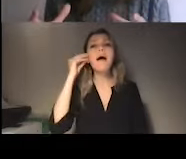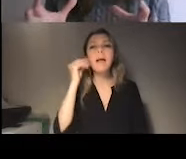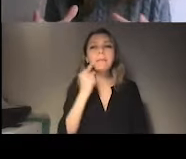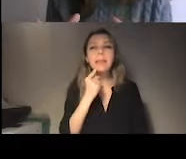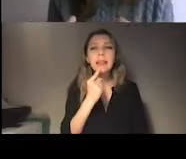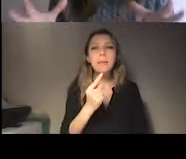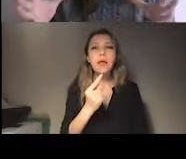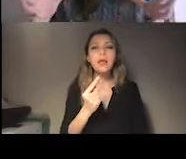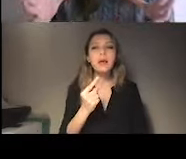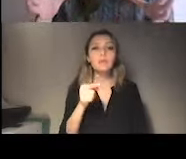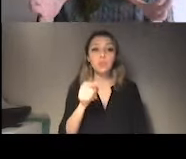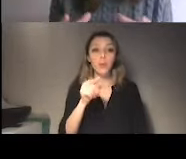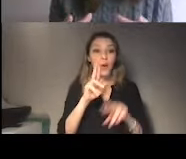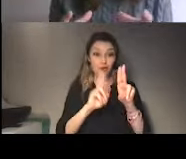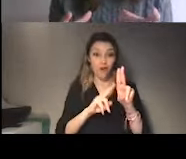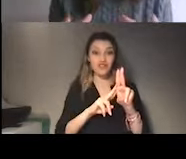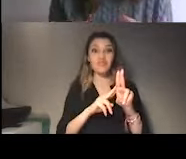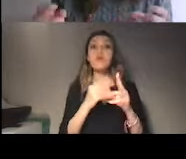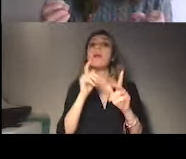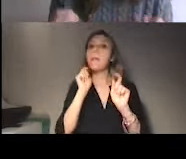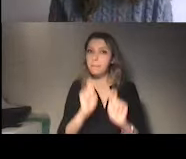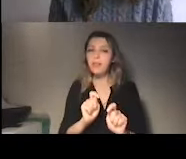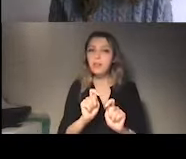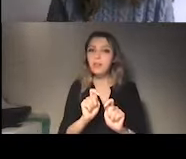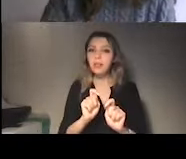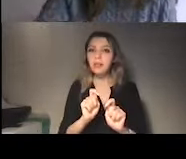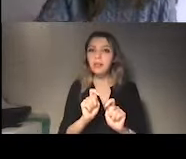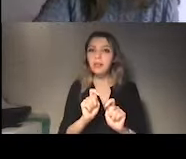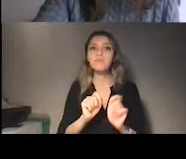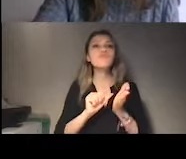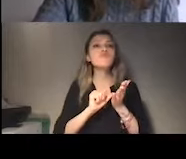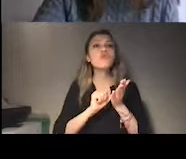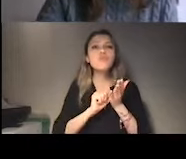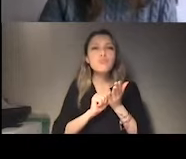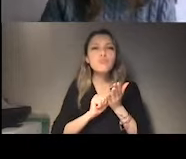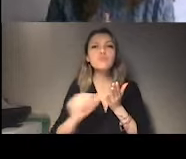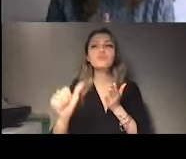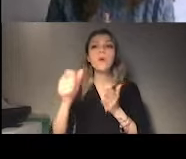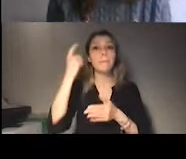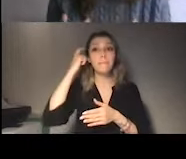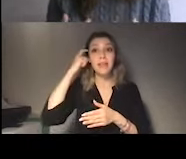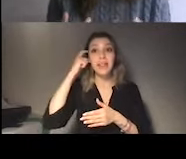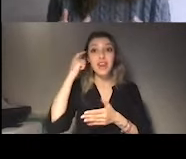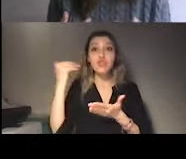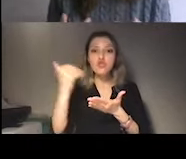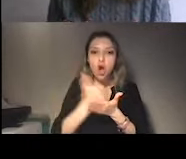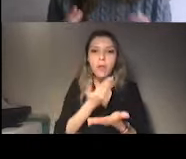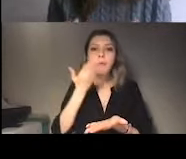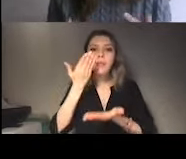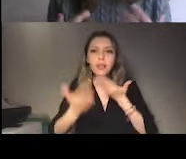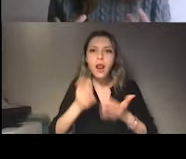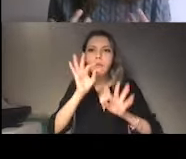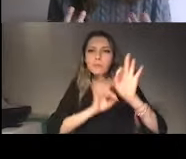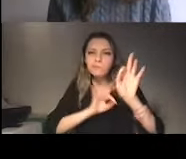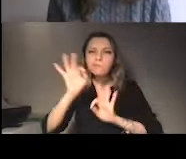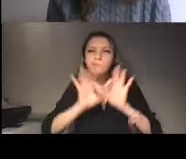it's good to collect all the information, analyze it and prepare this midterm report